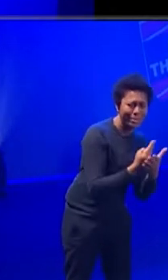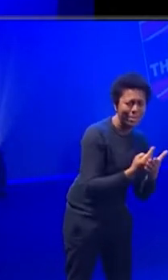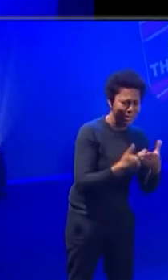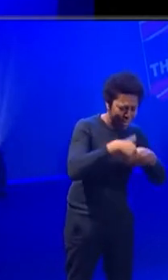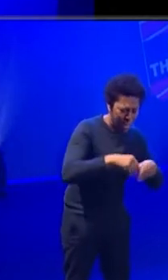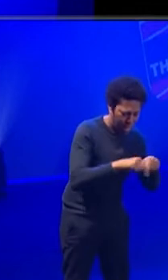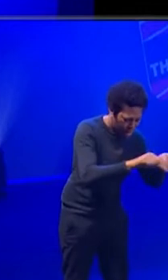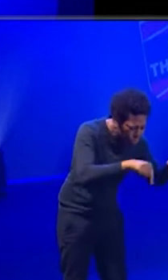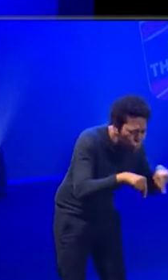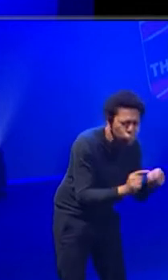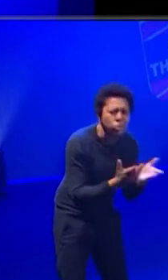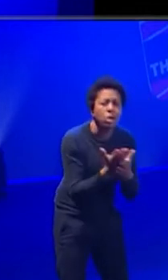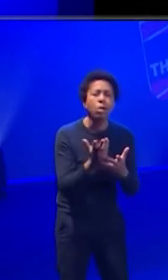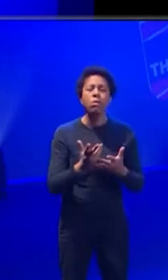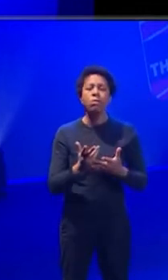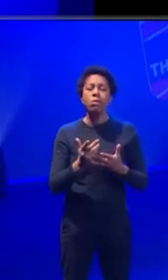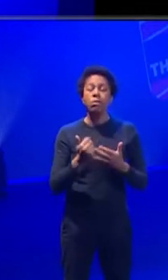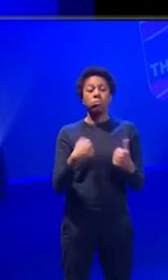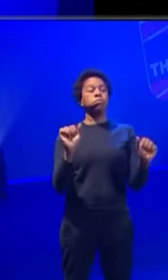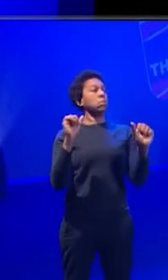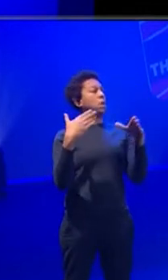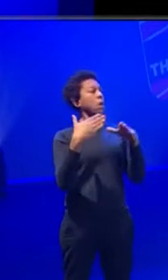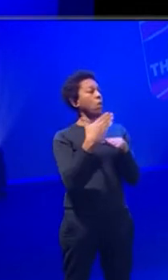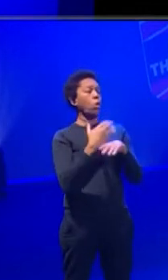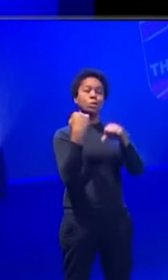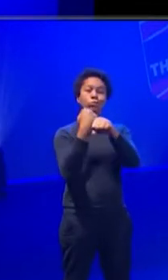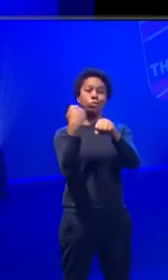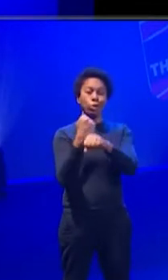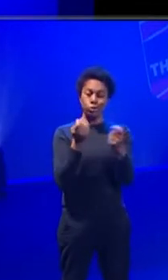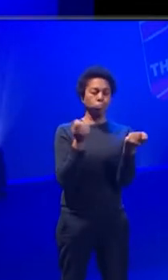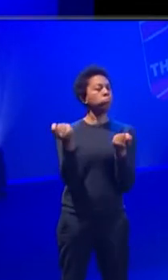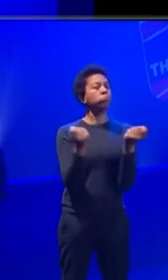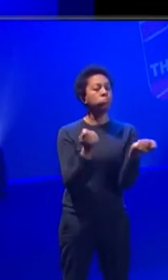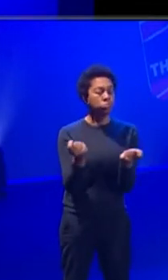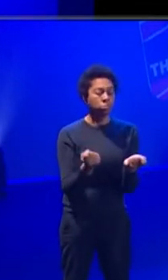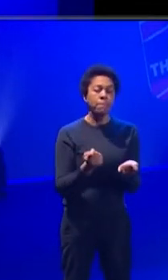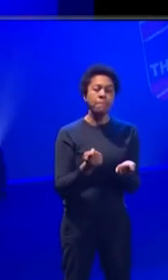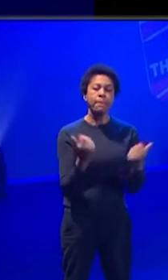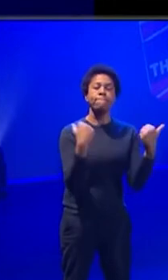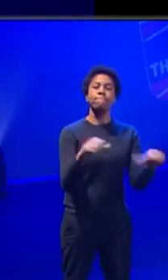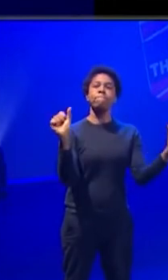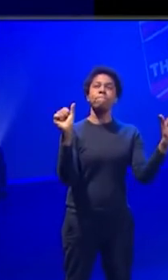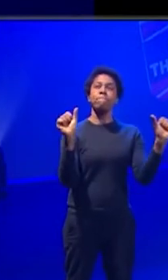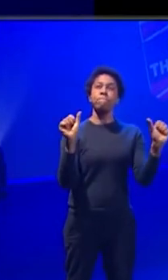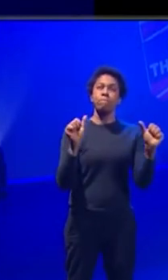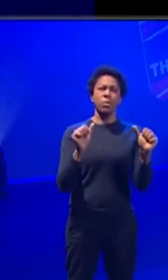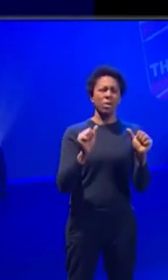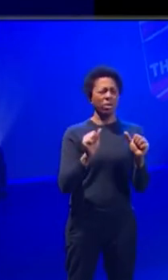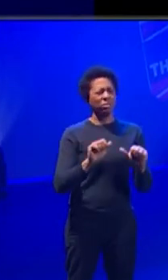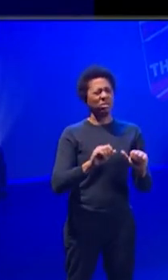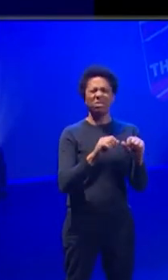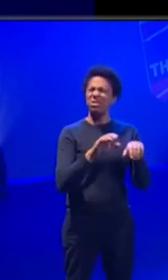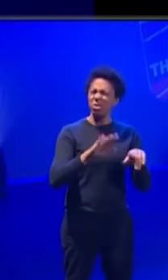making models, ended up working in production management and gradually more and more senior